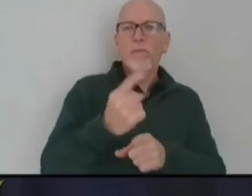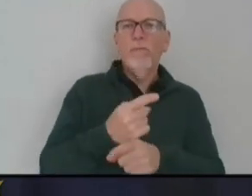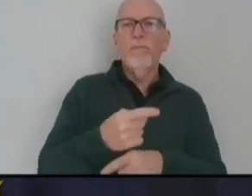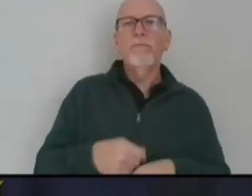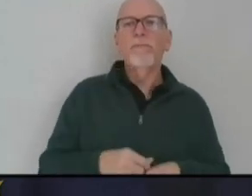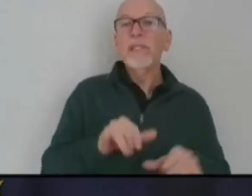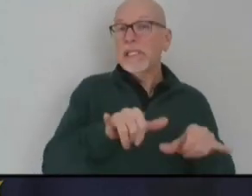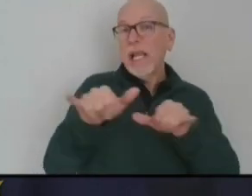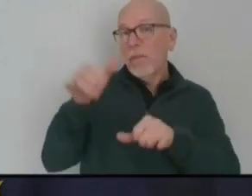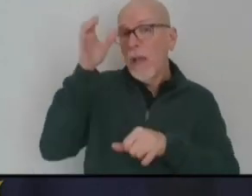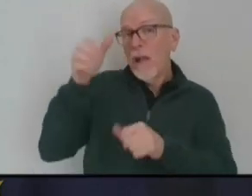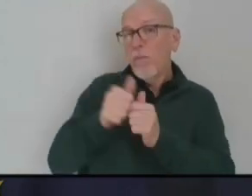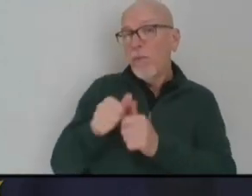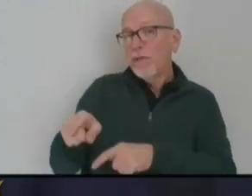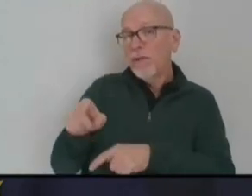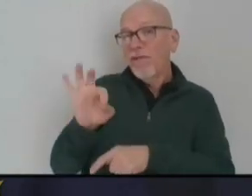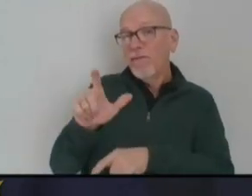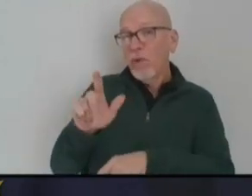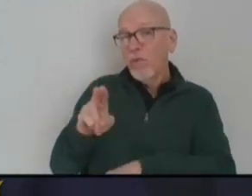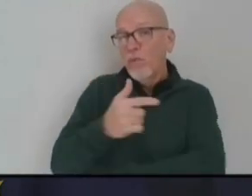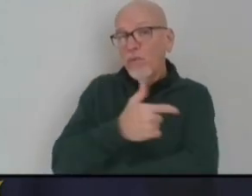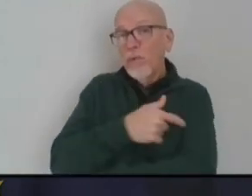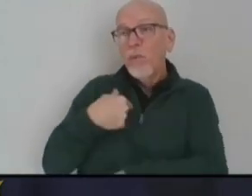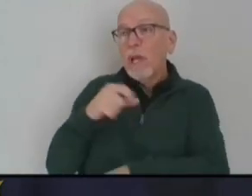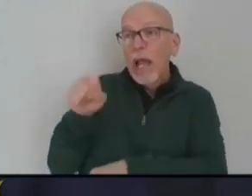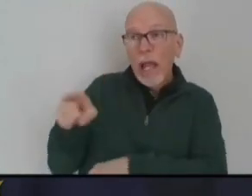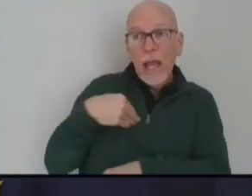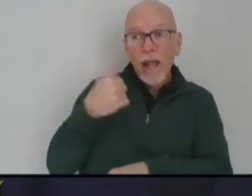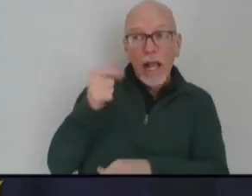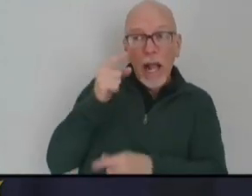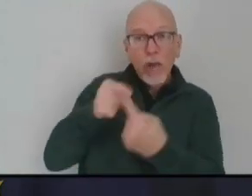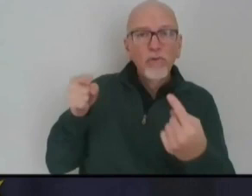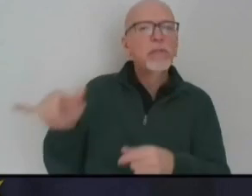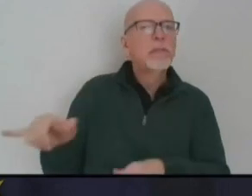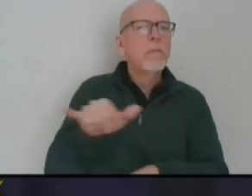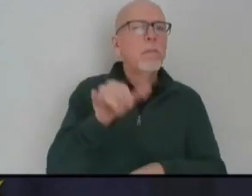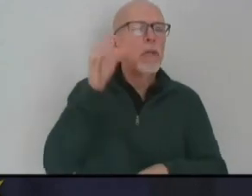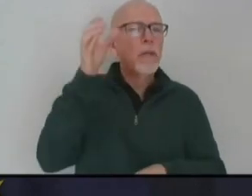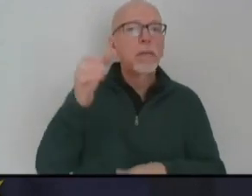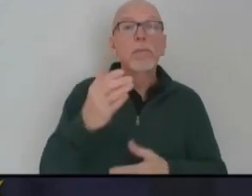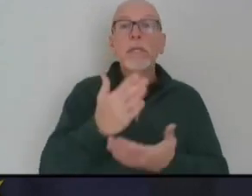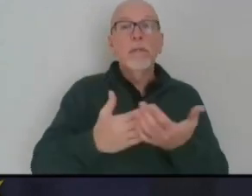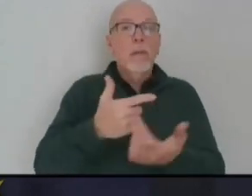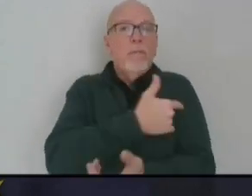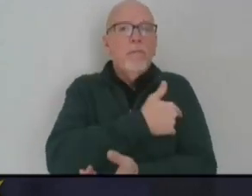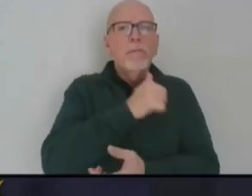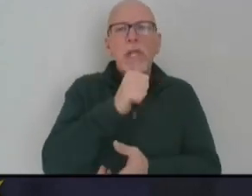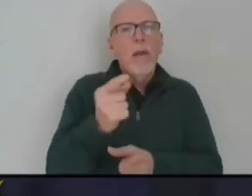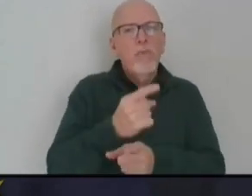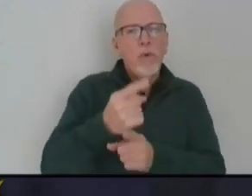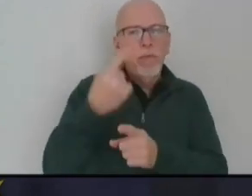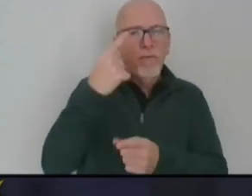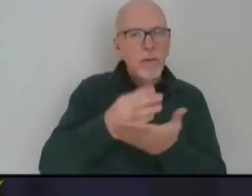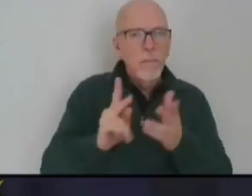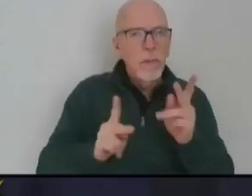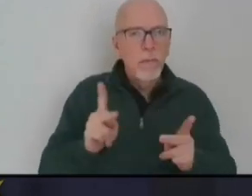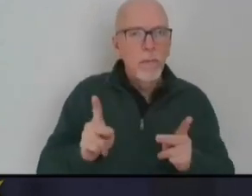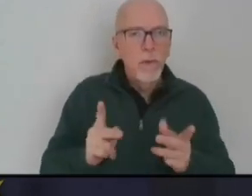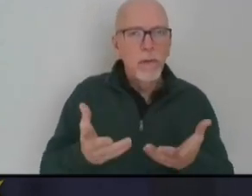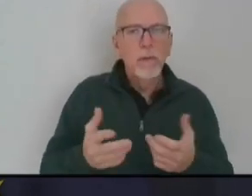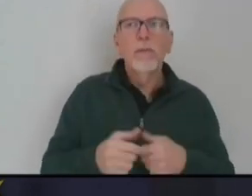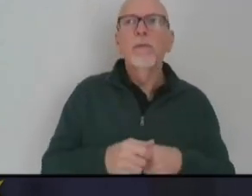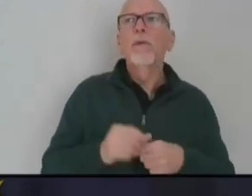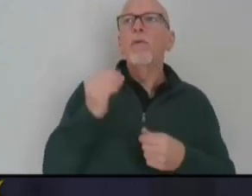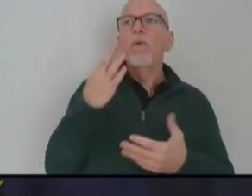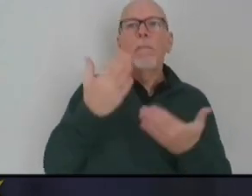flu vaccines each year when we ask people about allergic reactions. Some vaccines may not be appropriate for specific individuals, or they may be advised